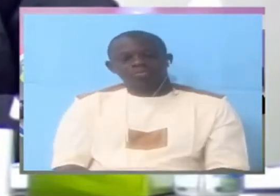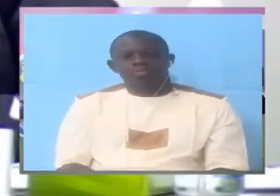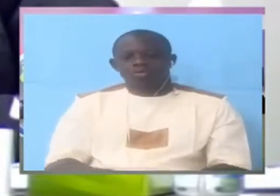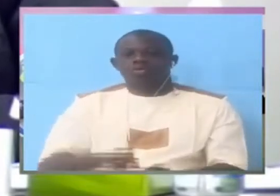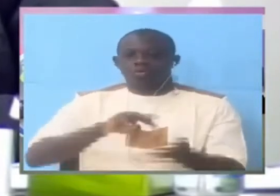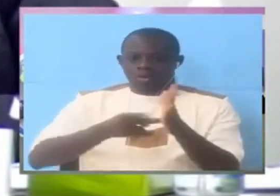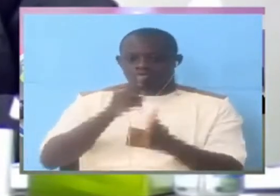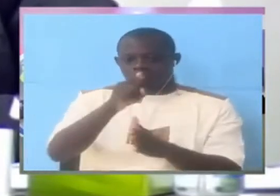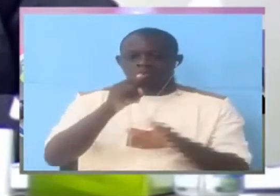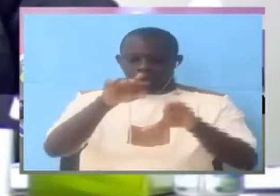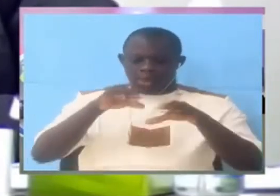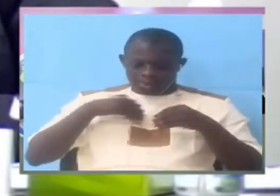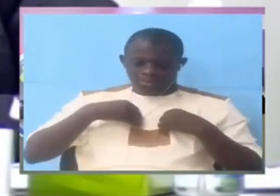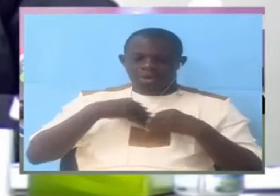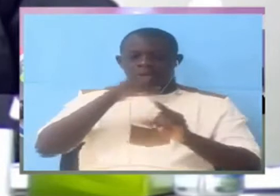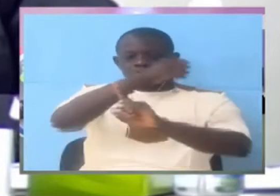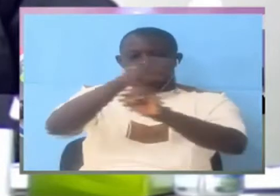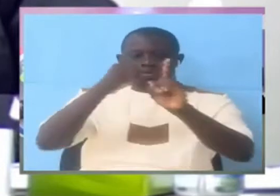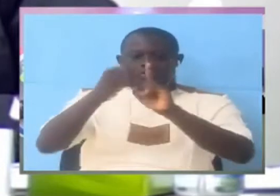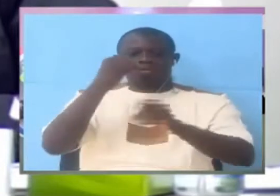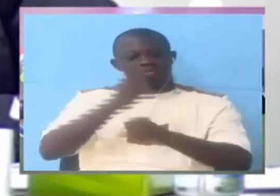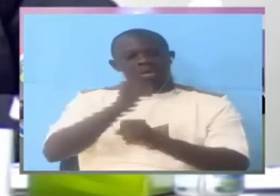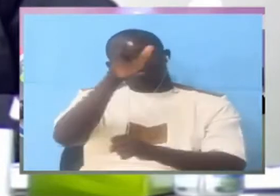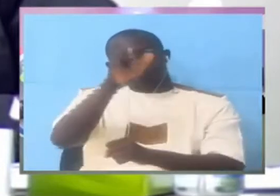accept that the situation was disappointing.